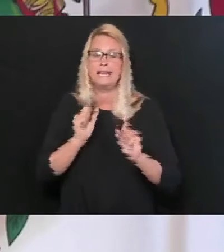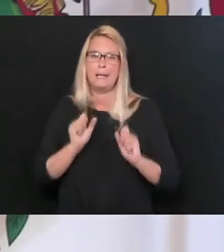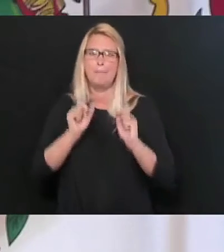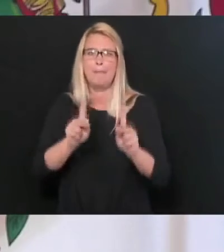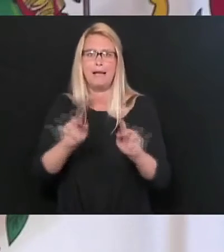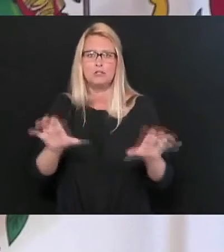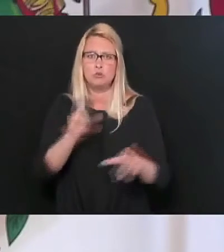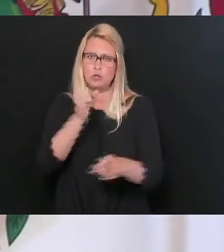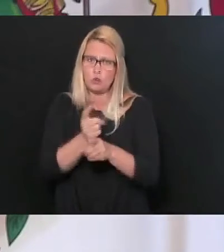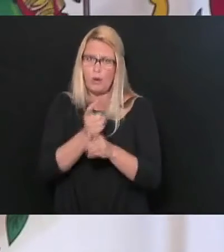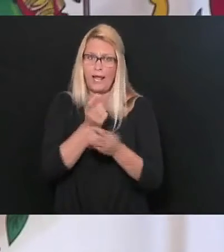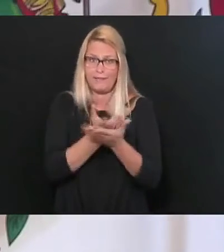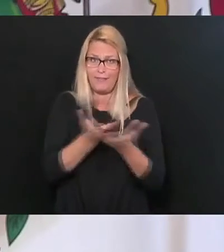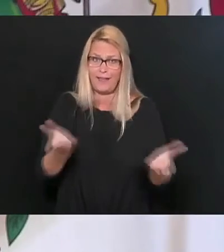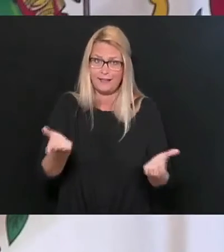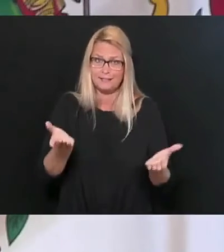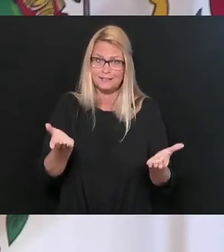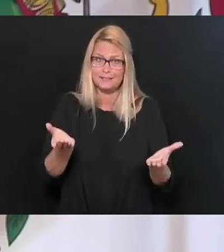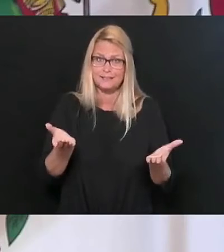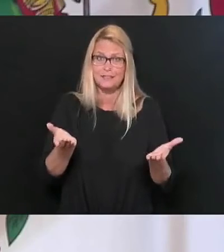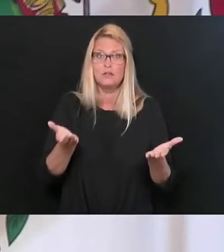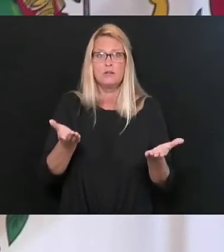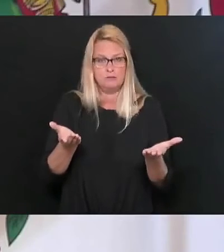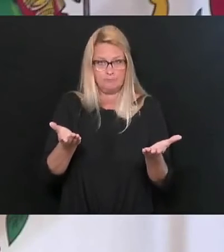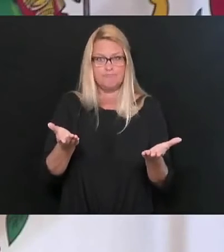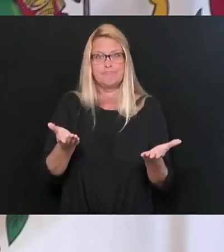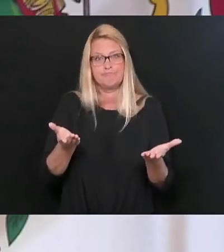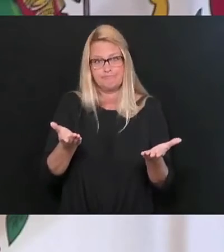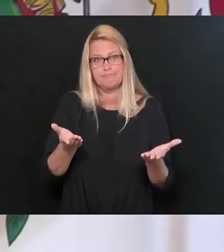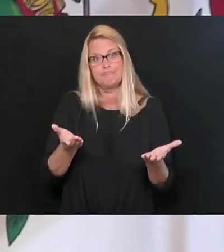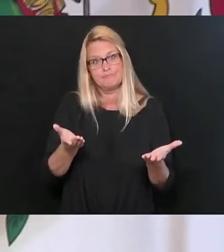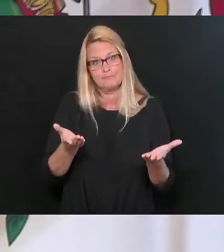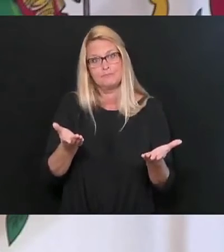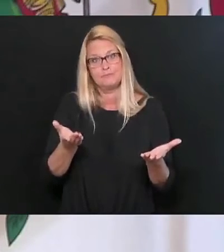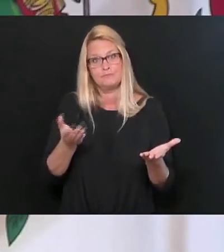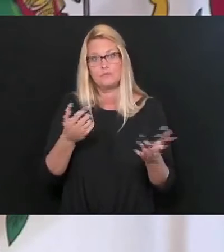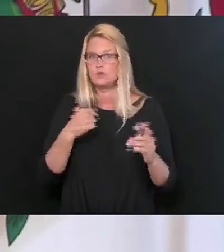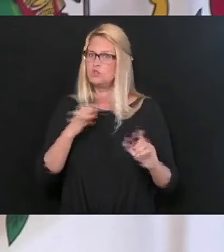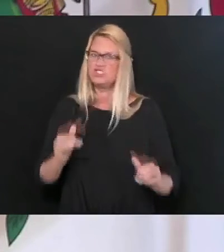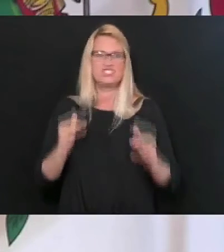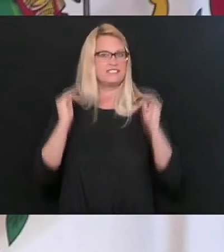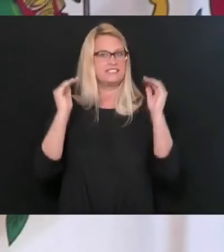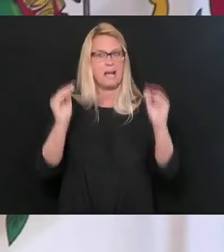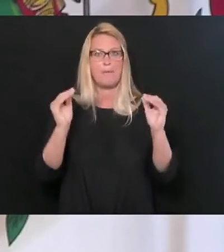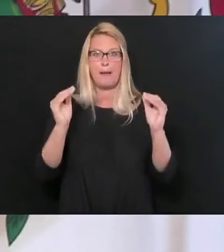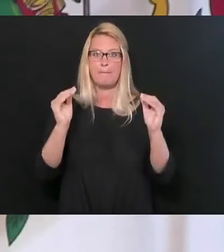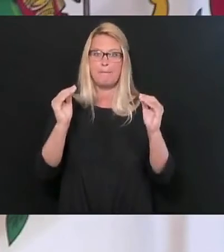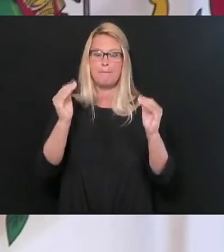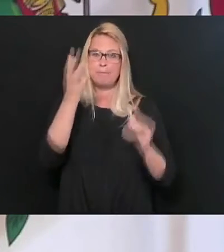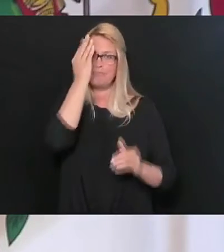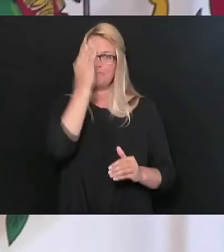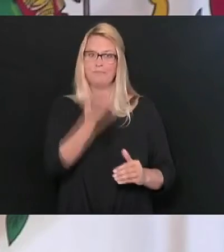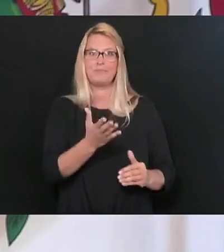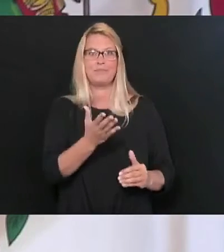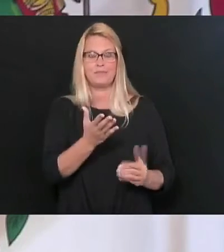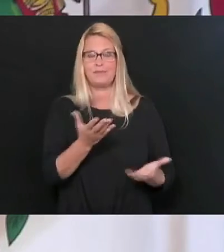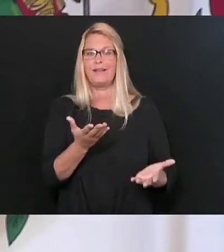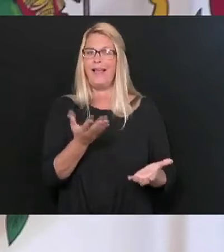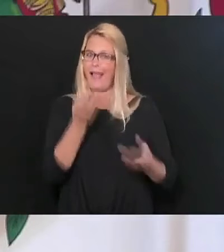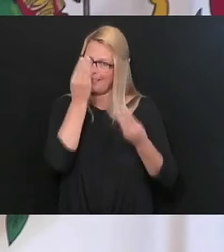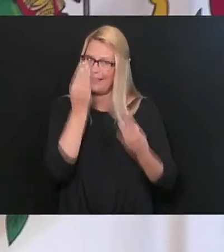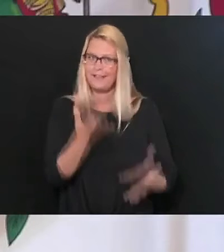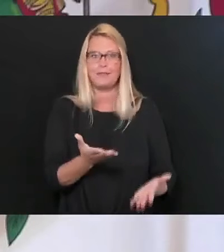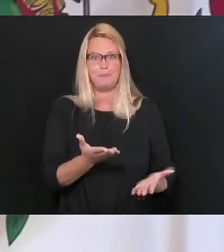right and wrong. And so, uh, so I just step up. I just say for crying out loud, step up,